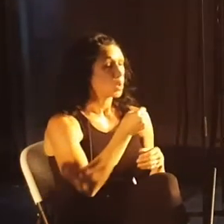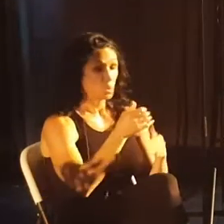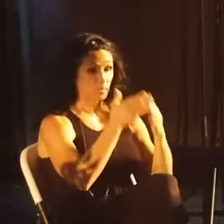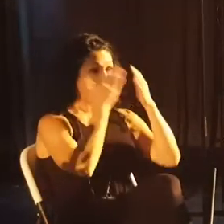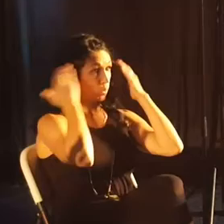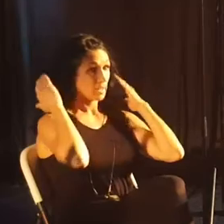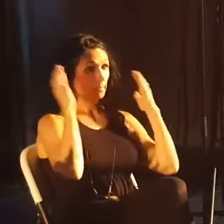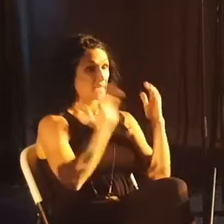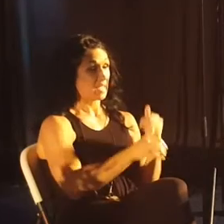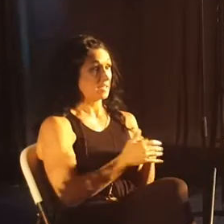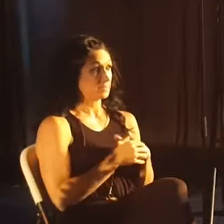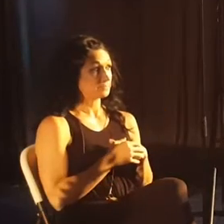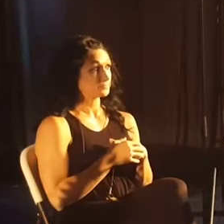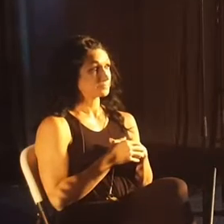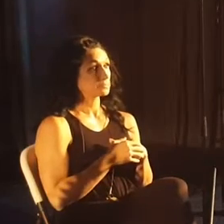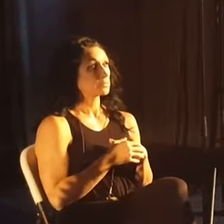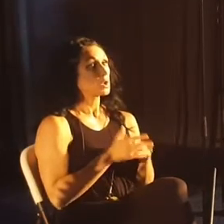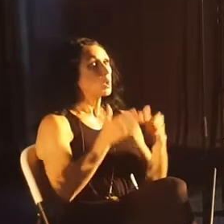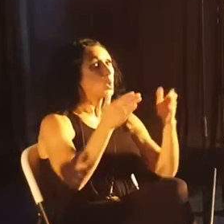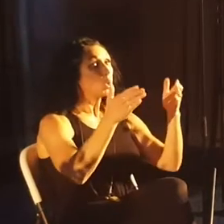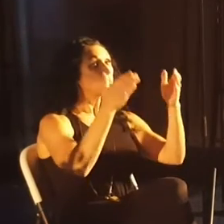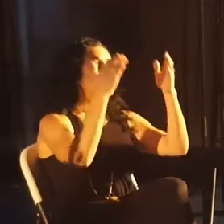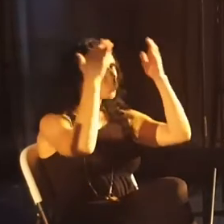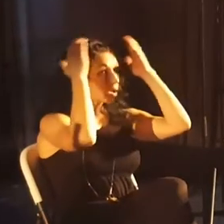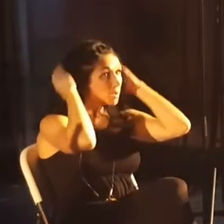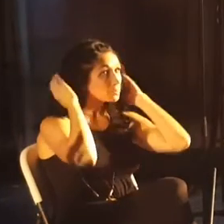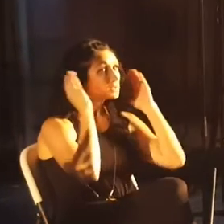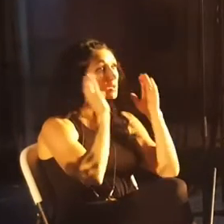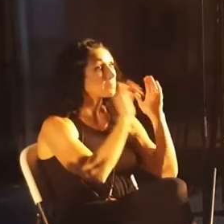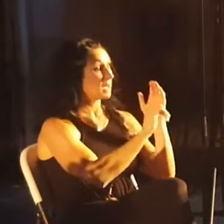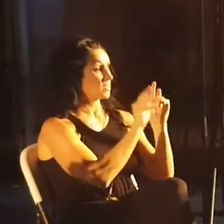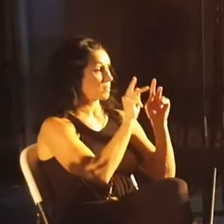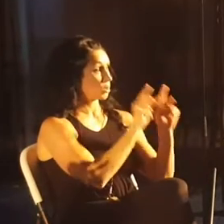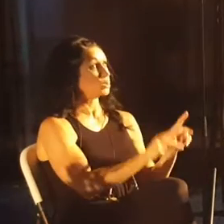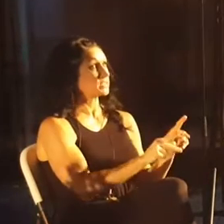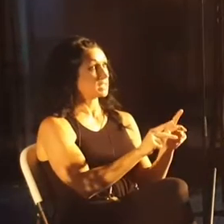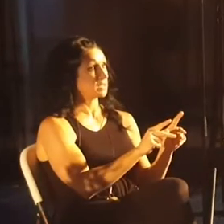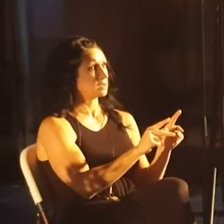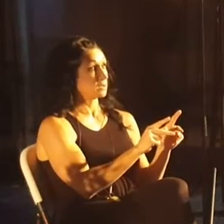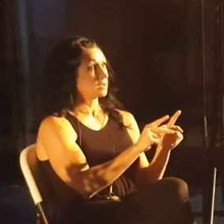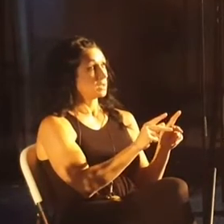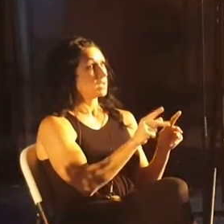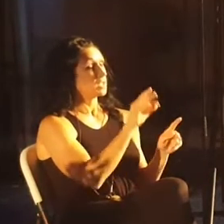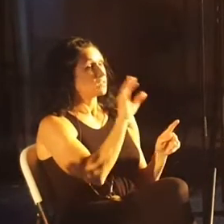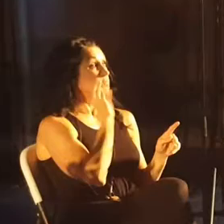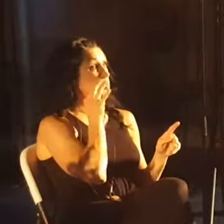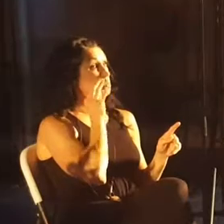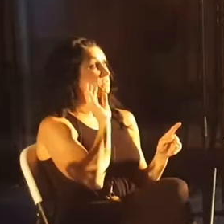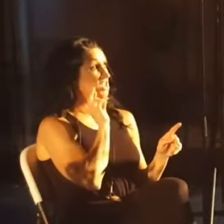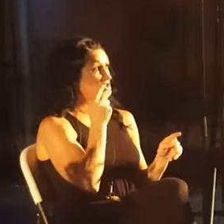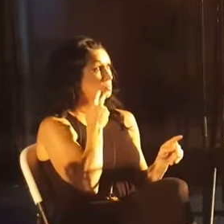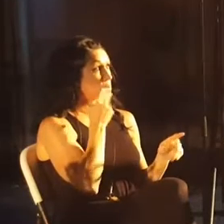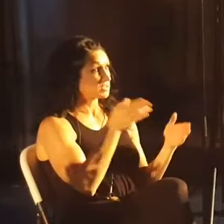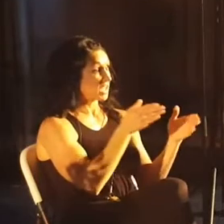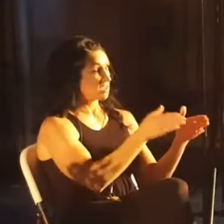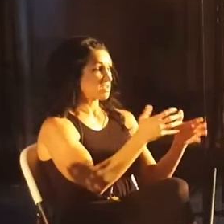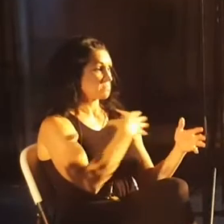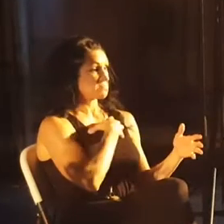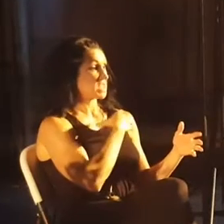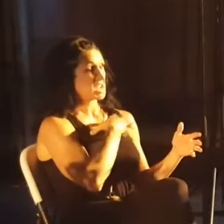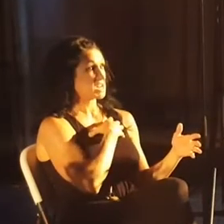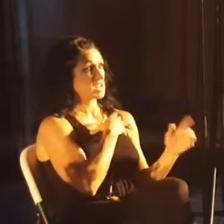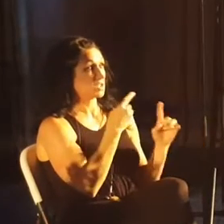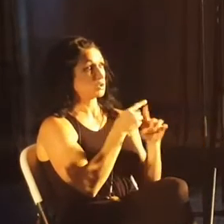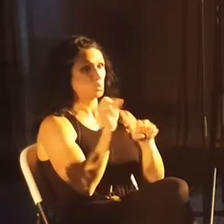that. I was overwhelmed by, by the person in the produce aisle who was complaining loudly